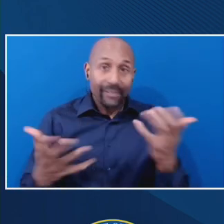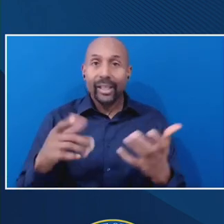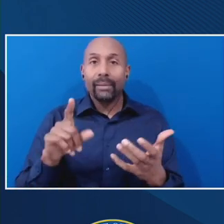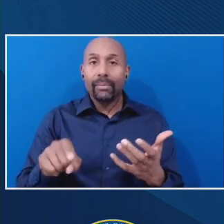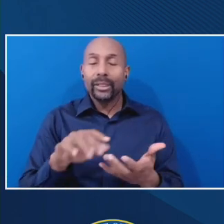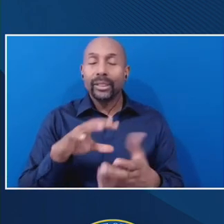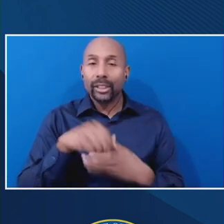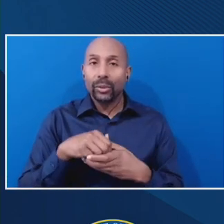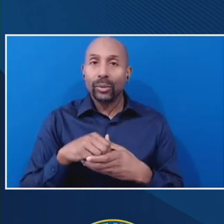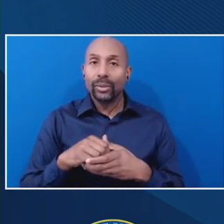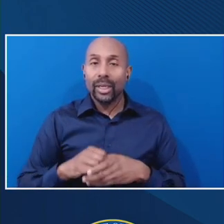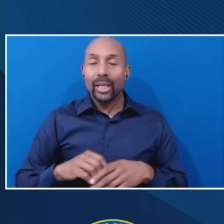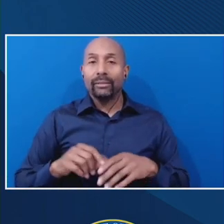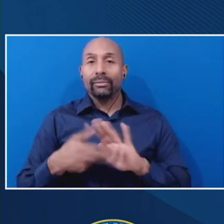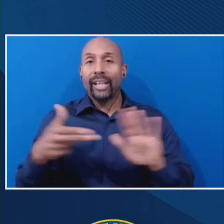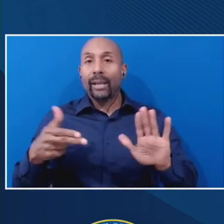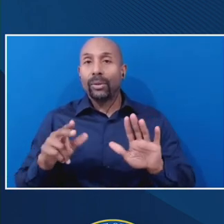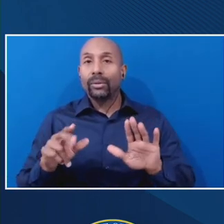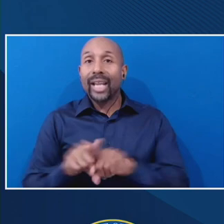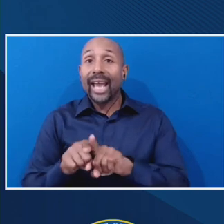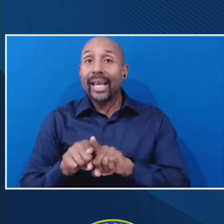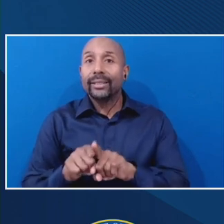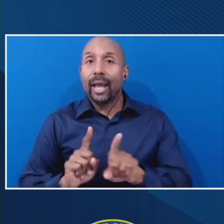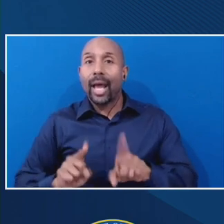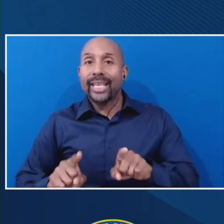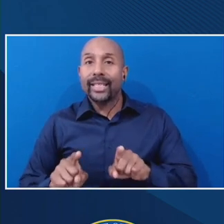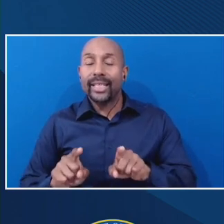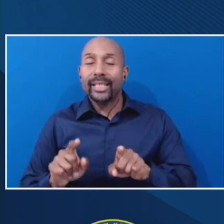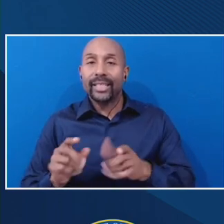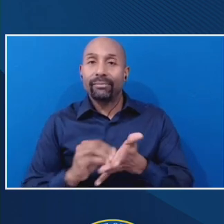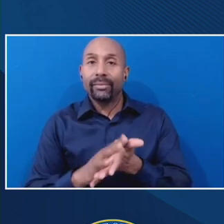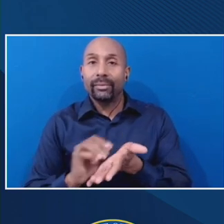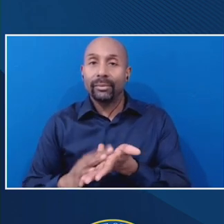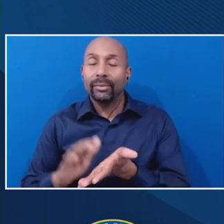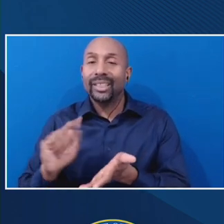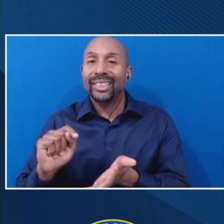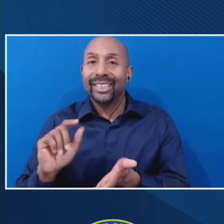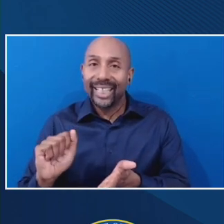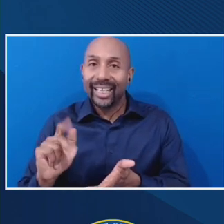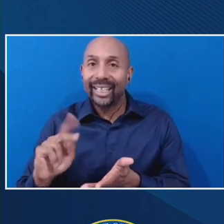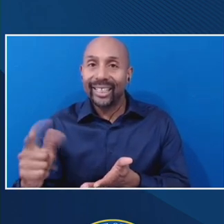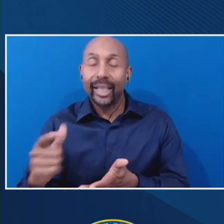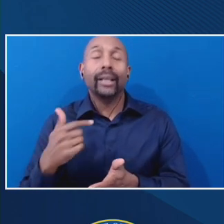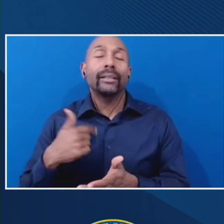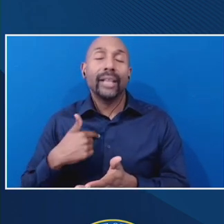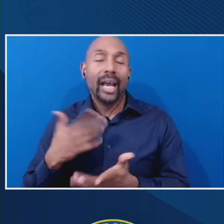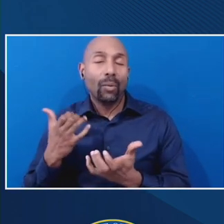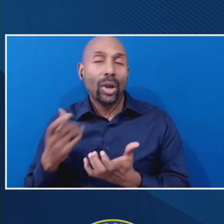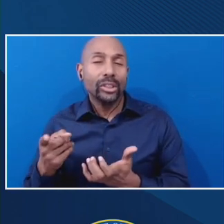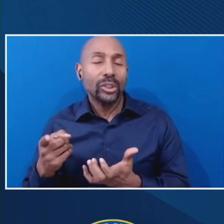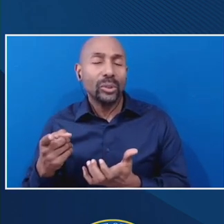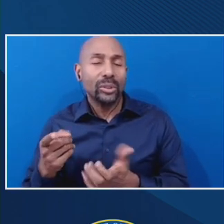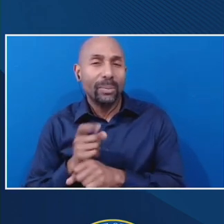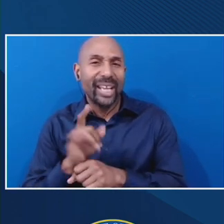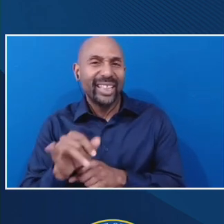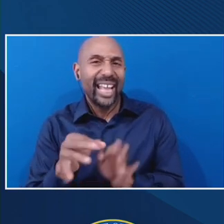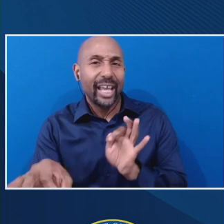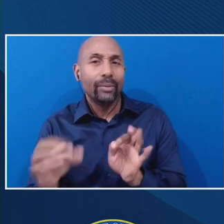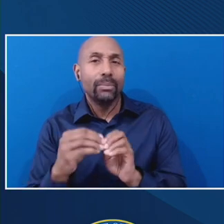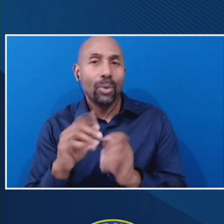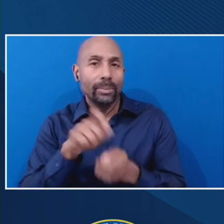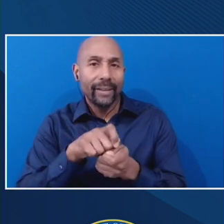you to consider, uh, making that language more specific. Um, are, are we at the point of talking about,